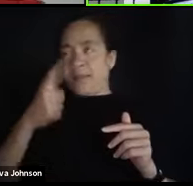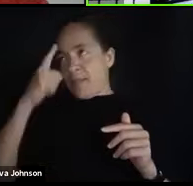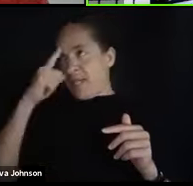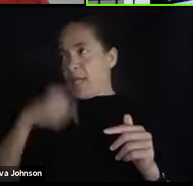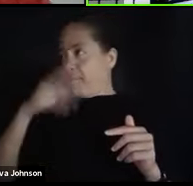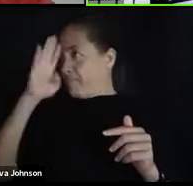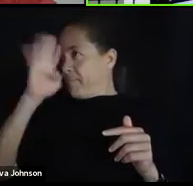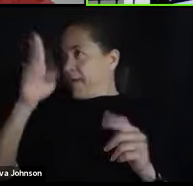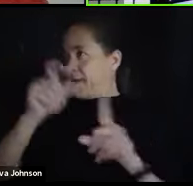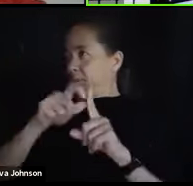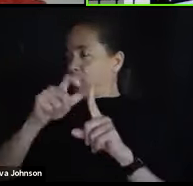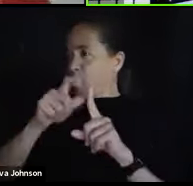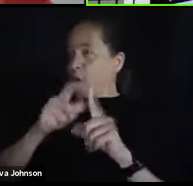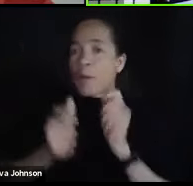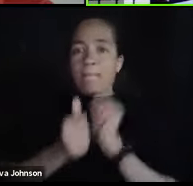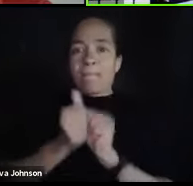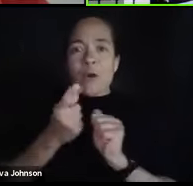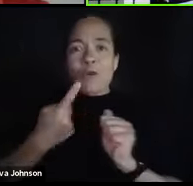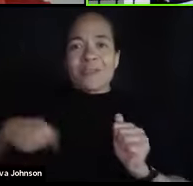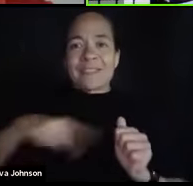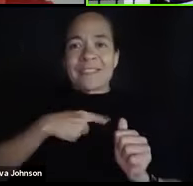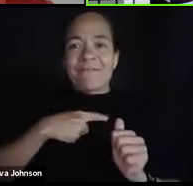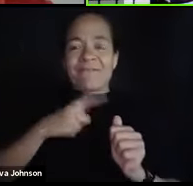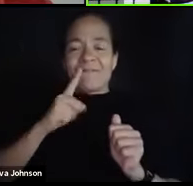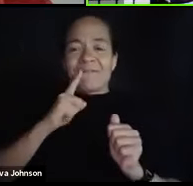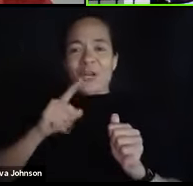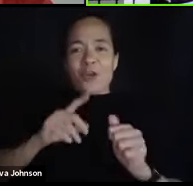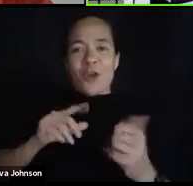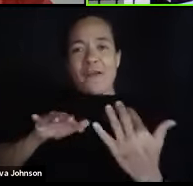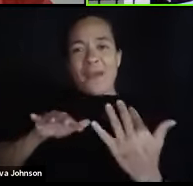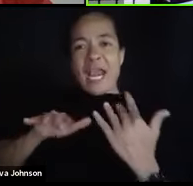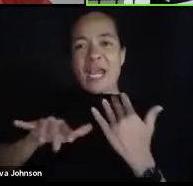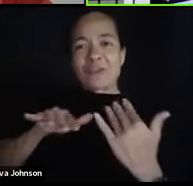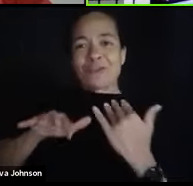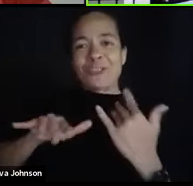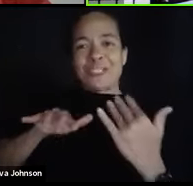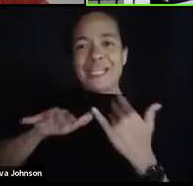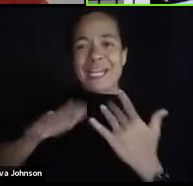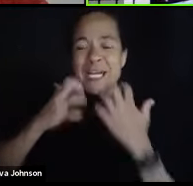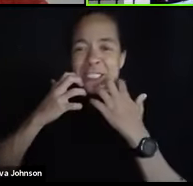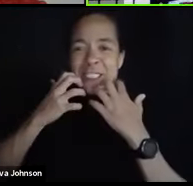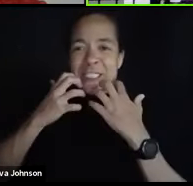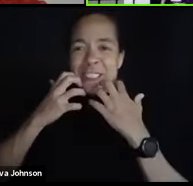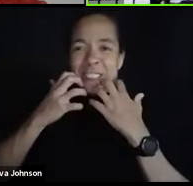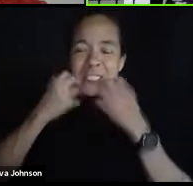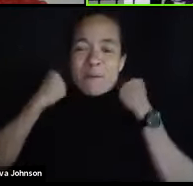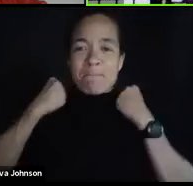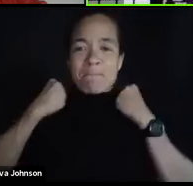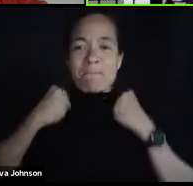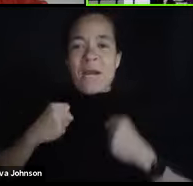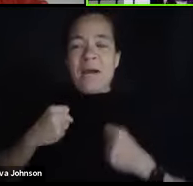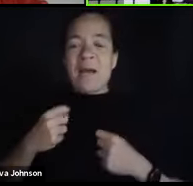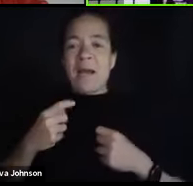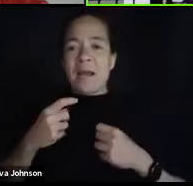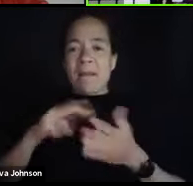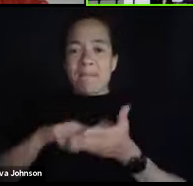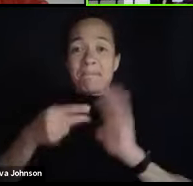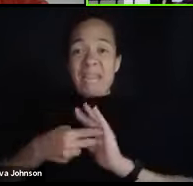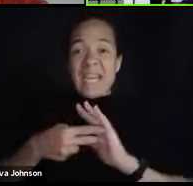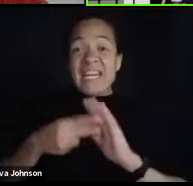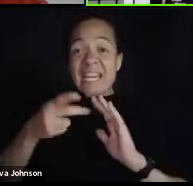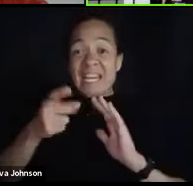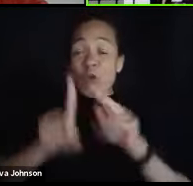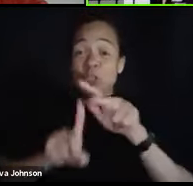most of us are what we call energy vampires, meaning we feed off of each other's